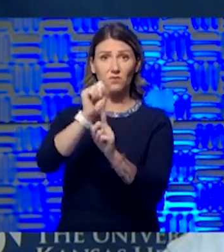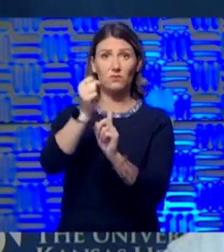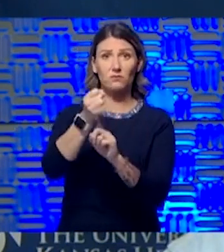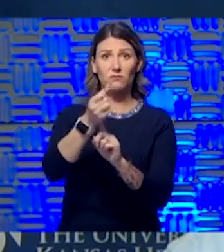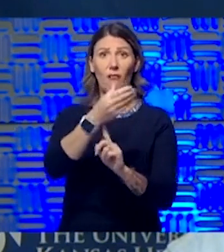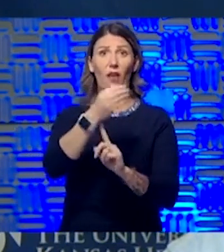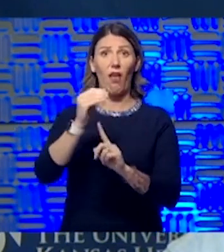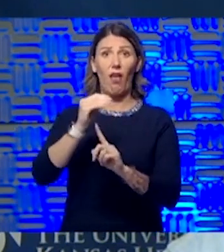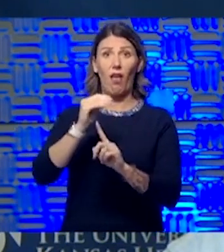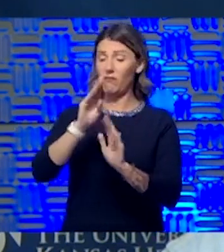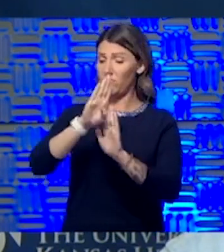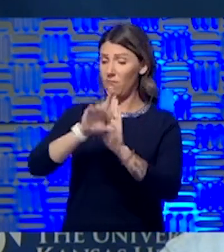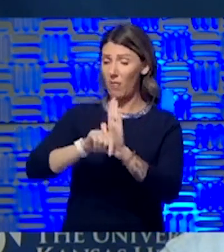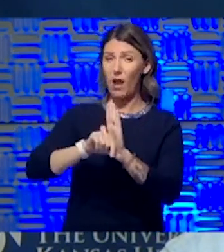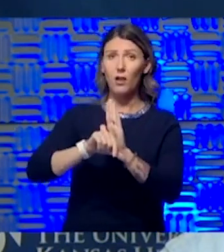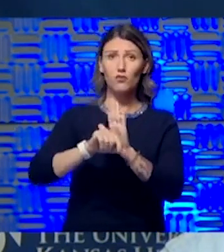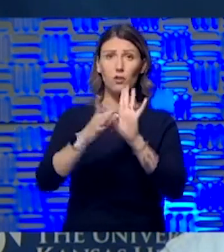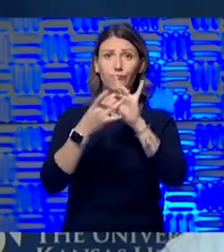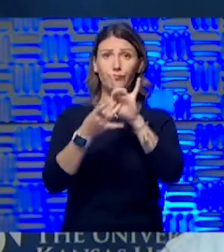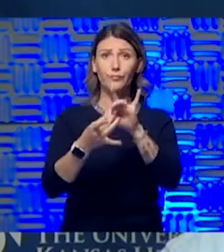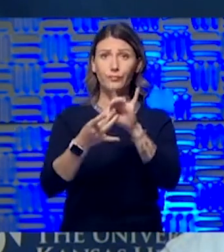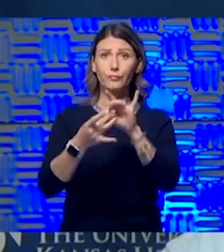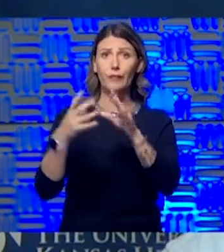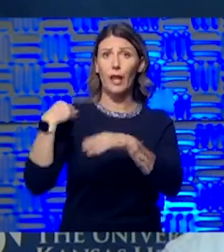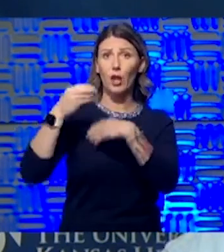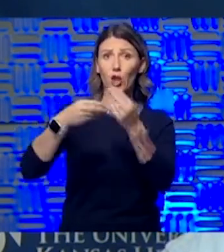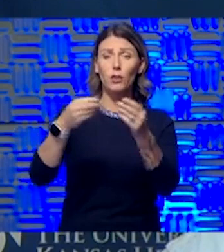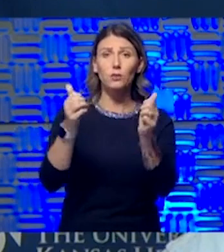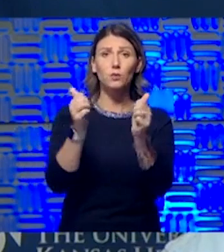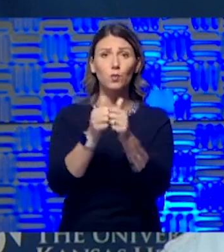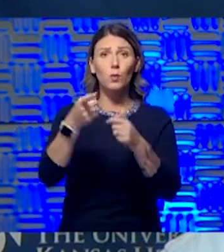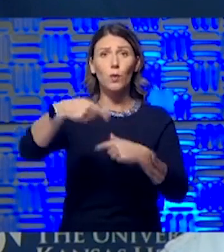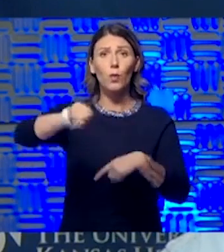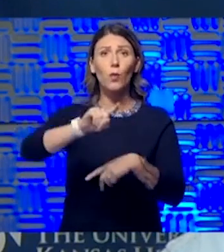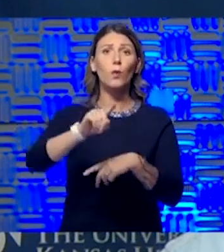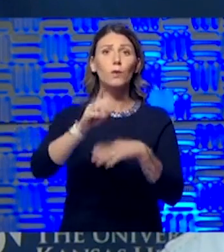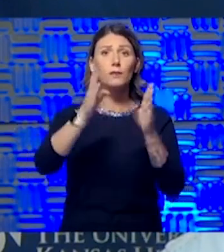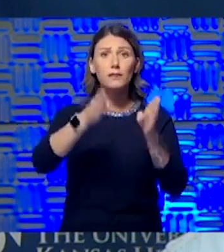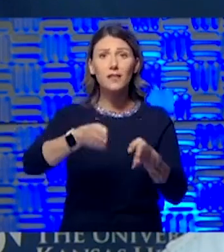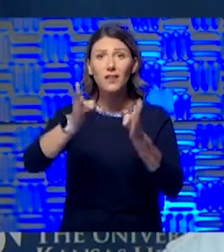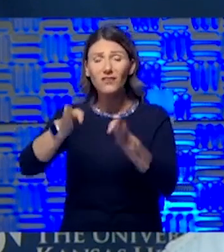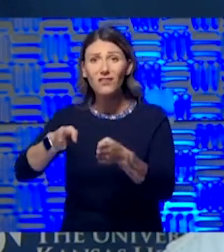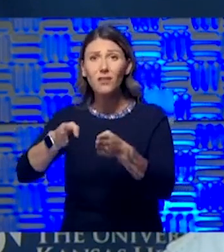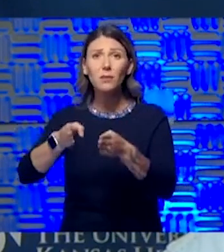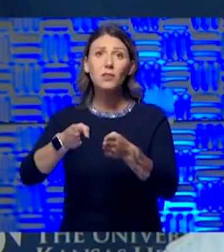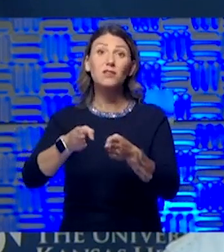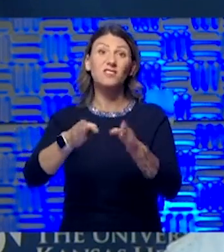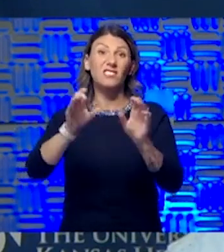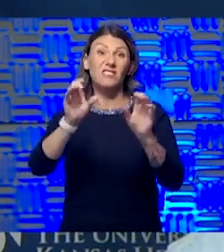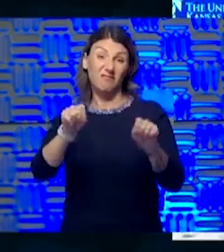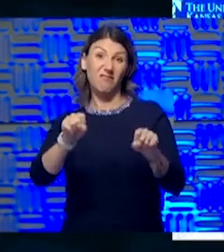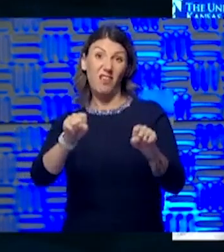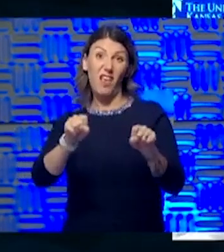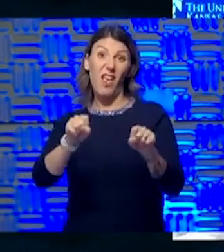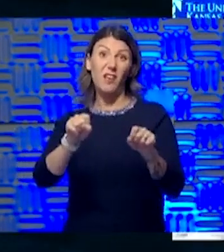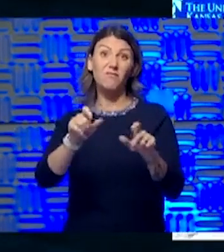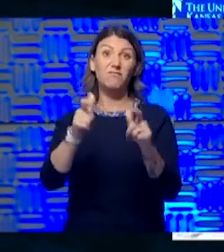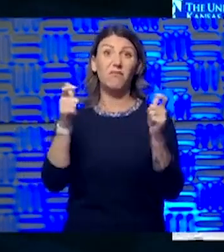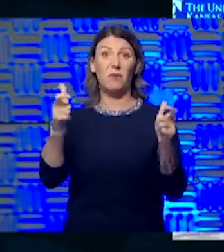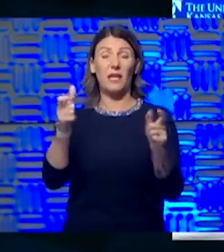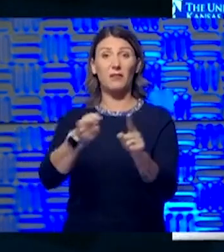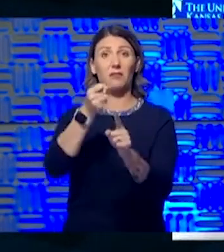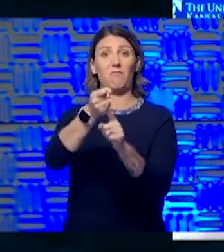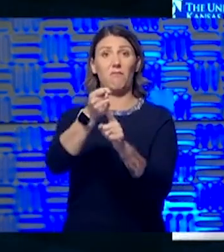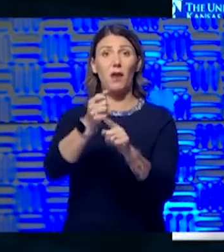associated with these individuals, hospital stay and length can play a part. Alan, this is a